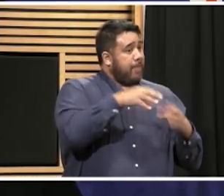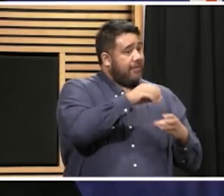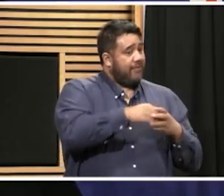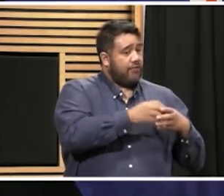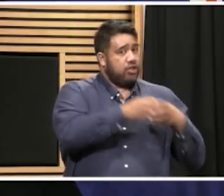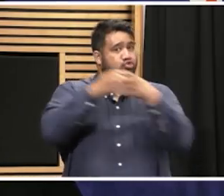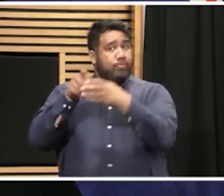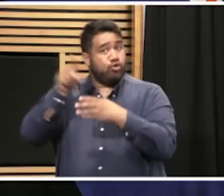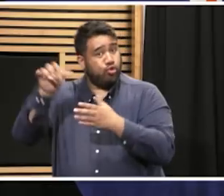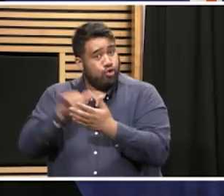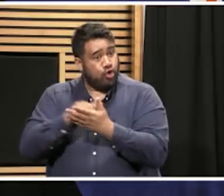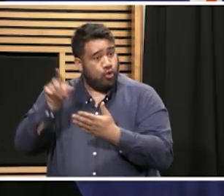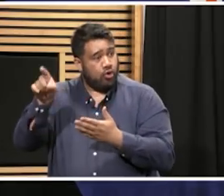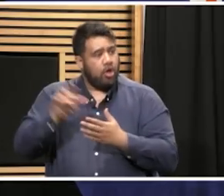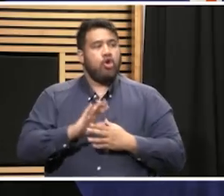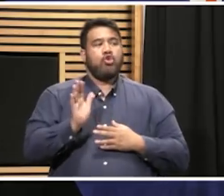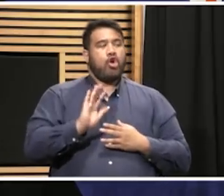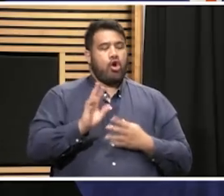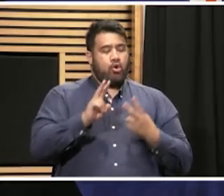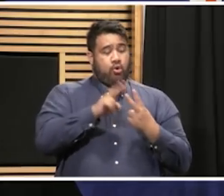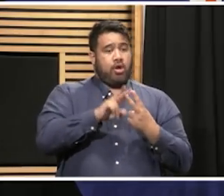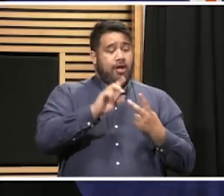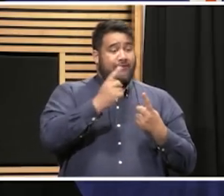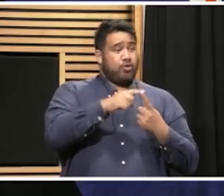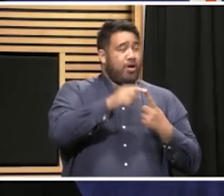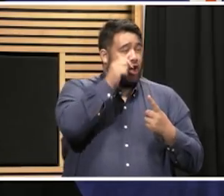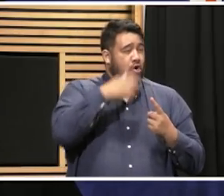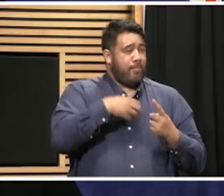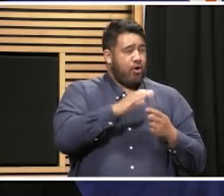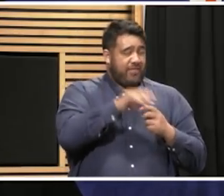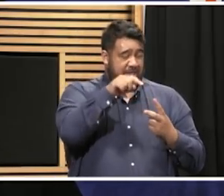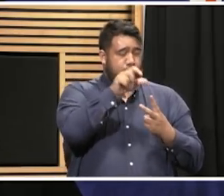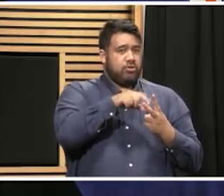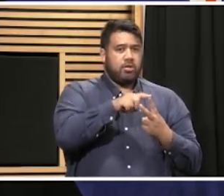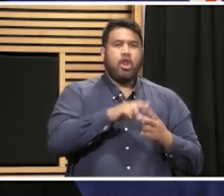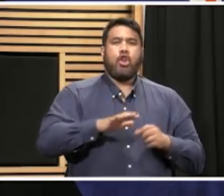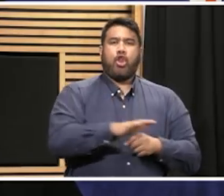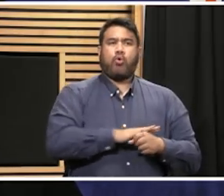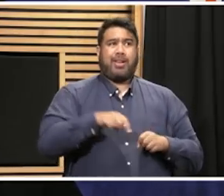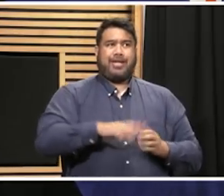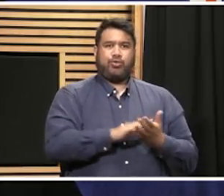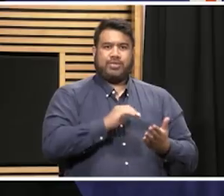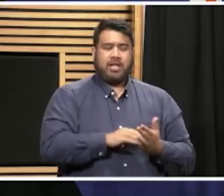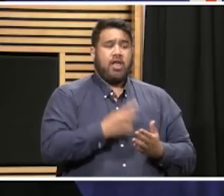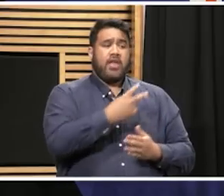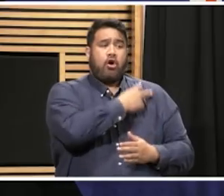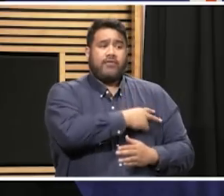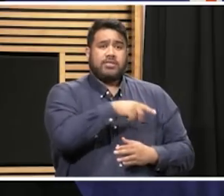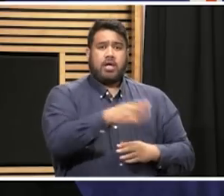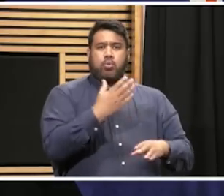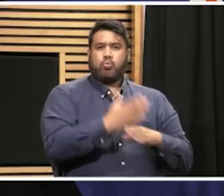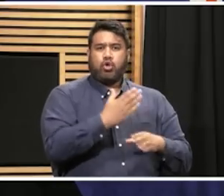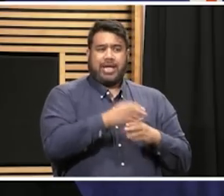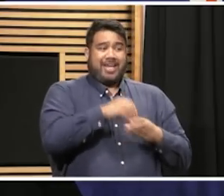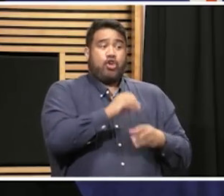result? No, the first one, the one I have more detail on was local in terms of what that officer was doing as part of